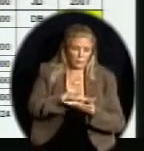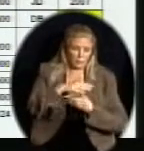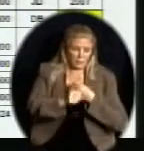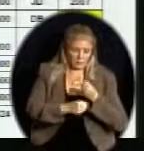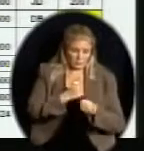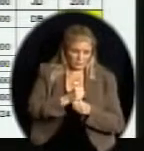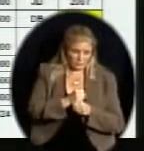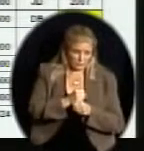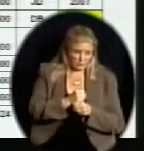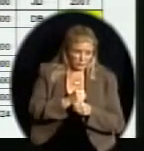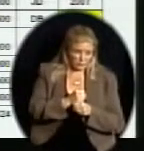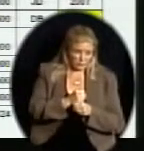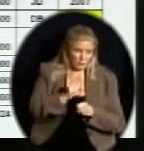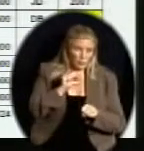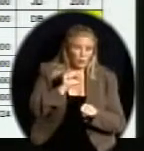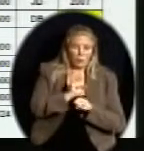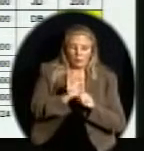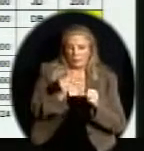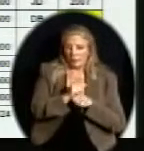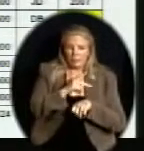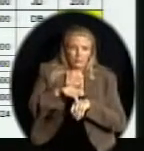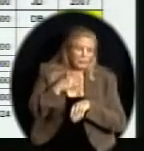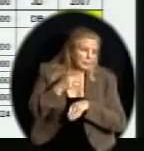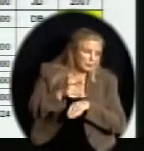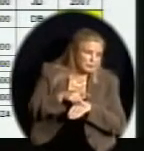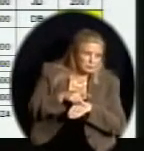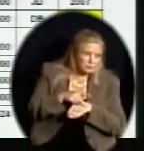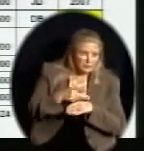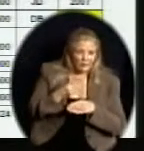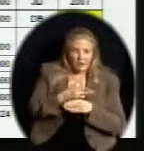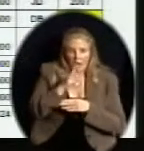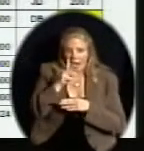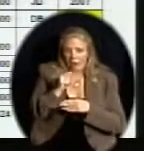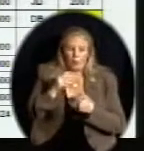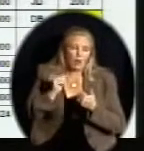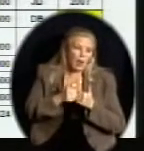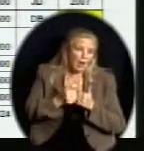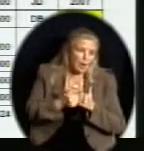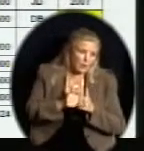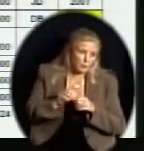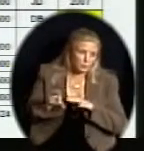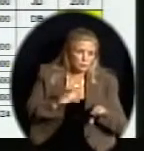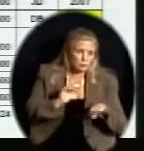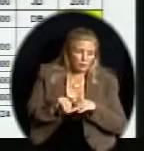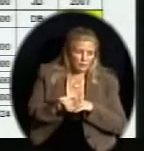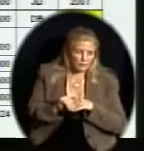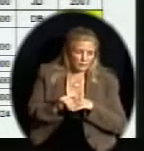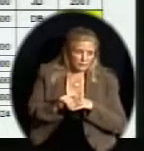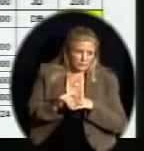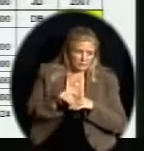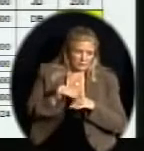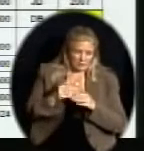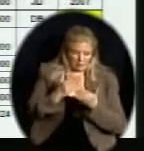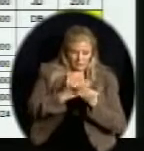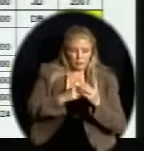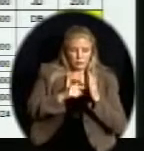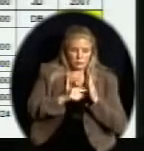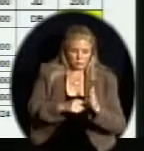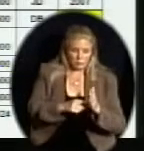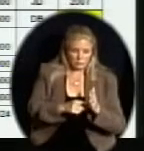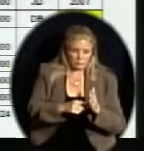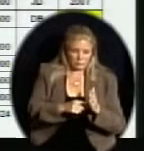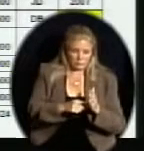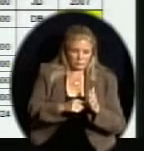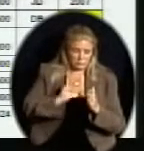And we've worked with the principals. We have the stuff in. We're figuring out how we're going to do it. And this shows you what we intend to accomplish. Now, this